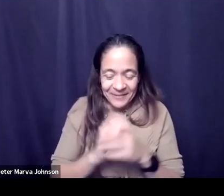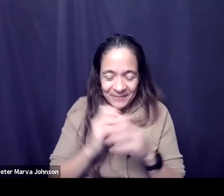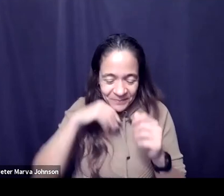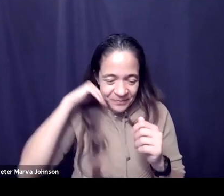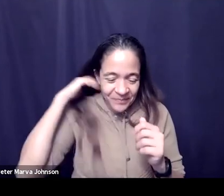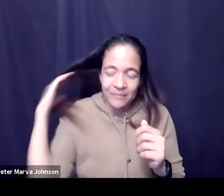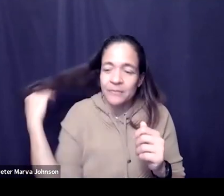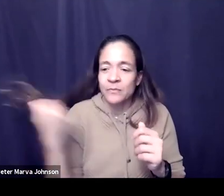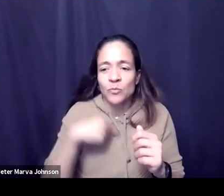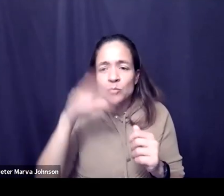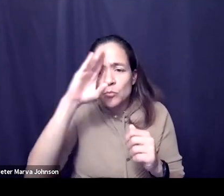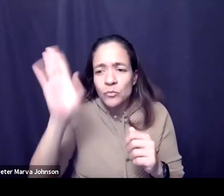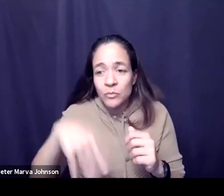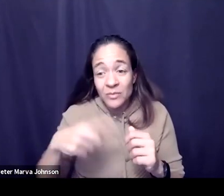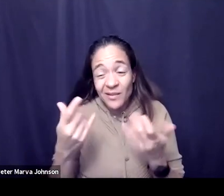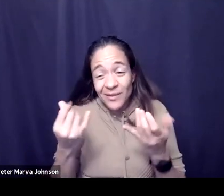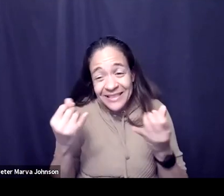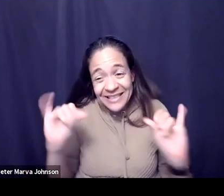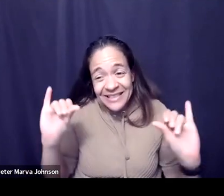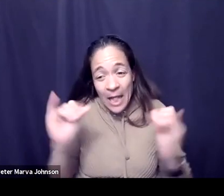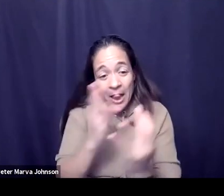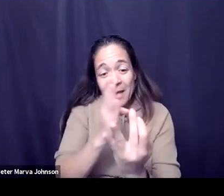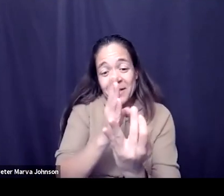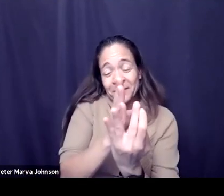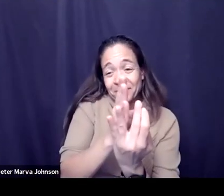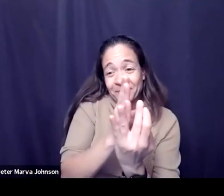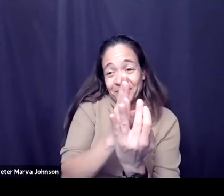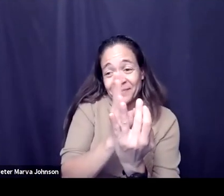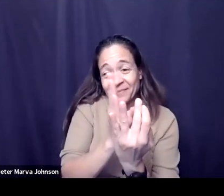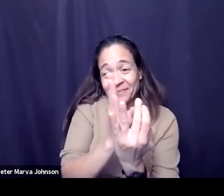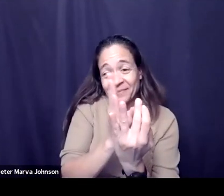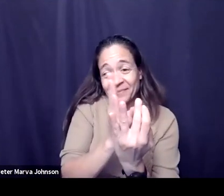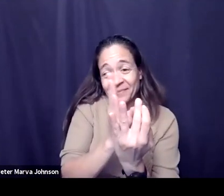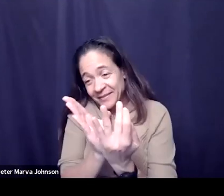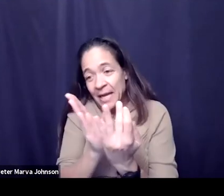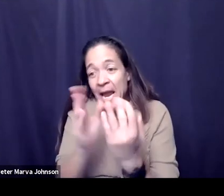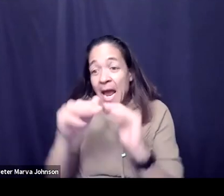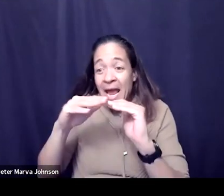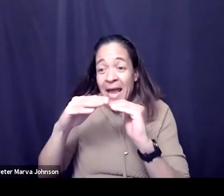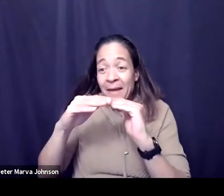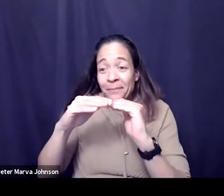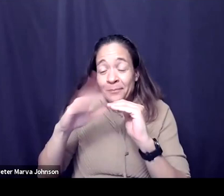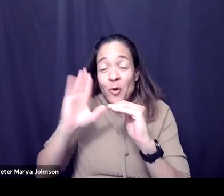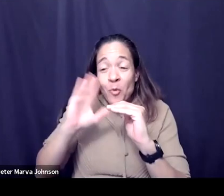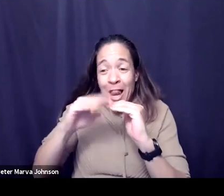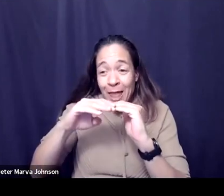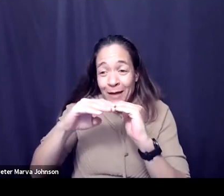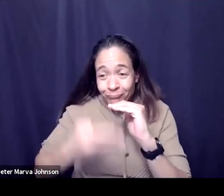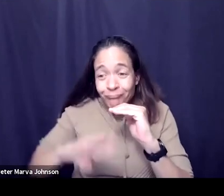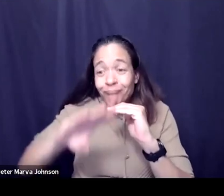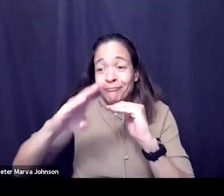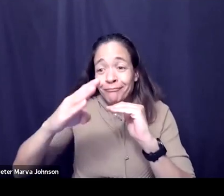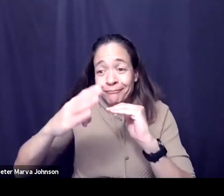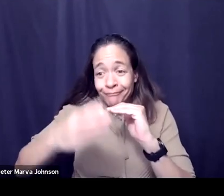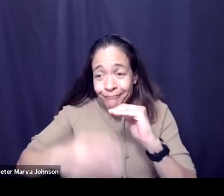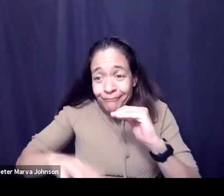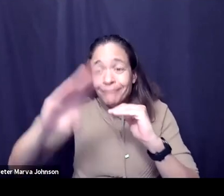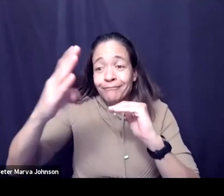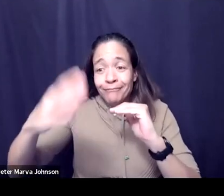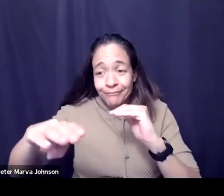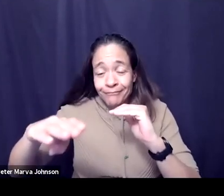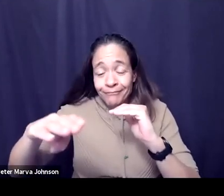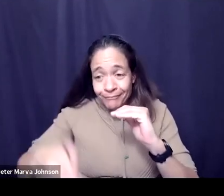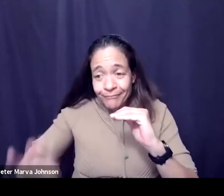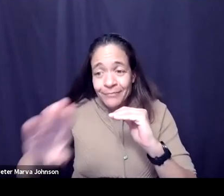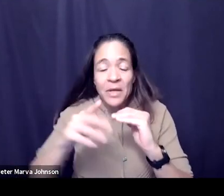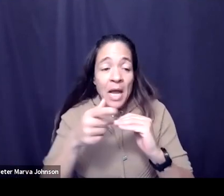have a long unsteady unstable road ahead any particular advice for folks based